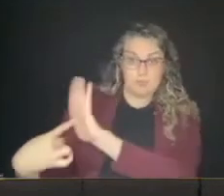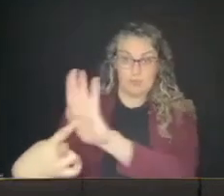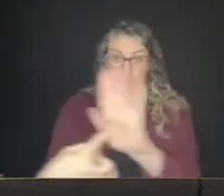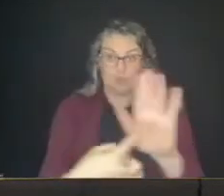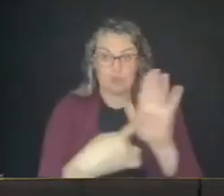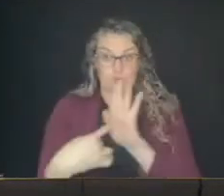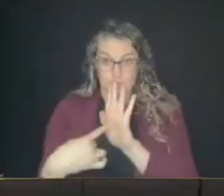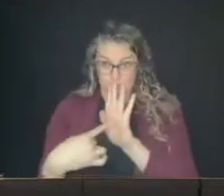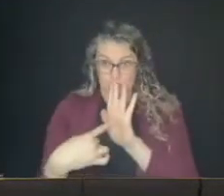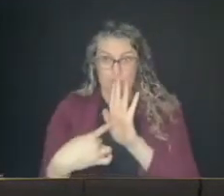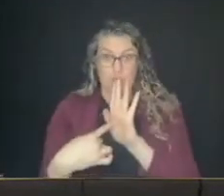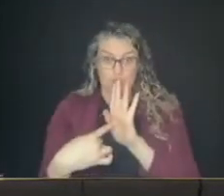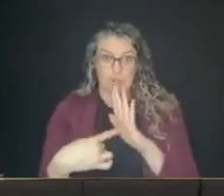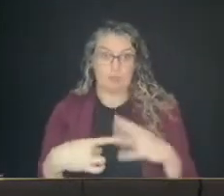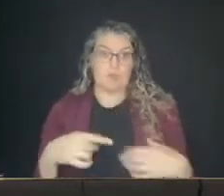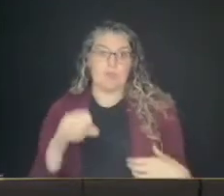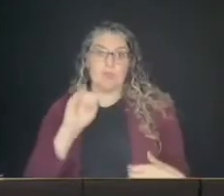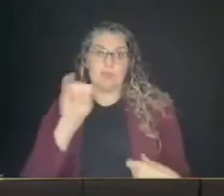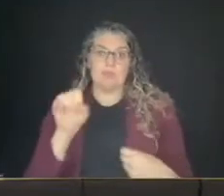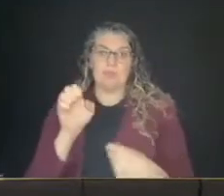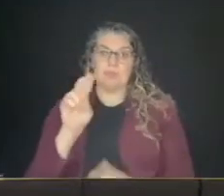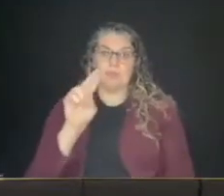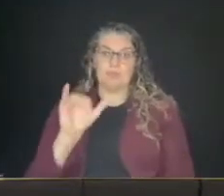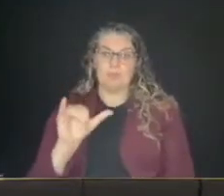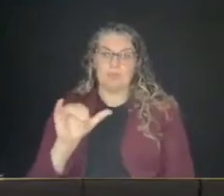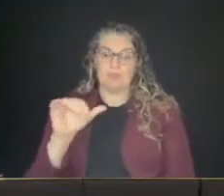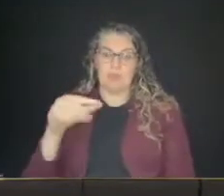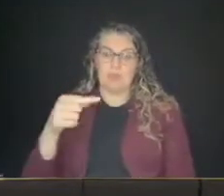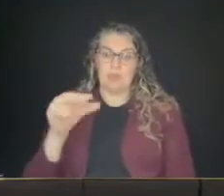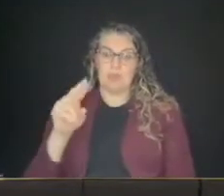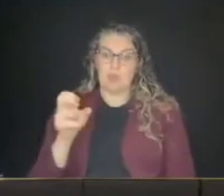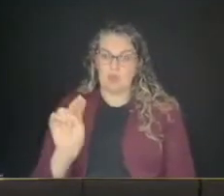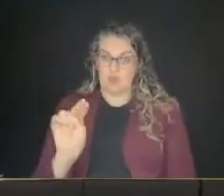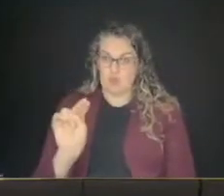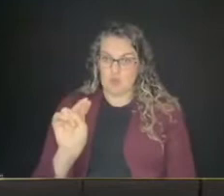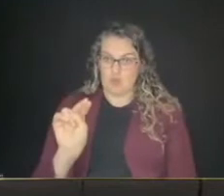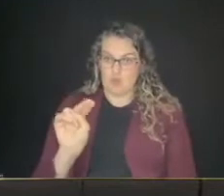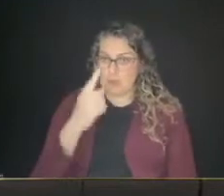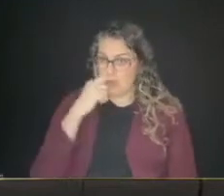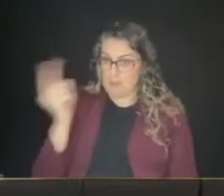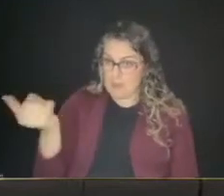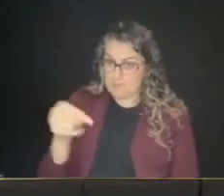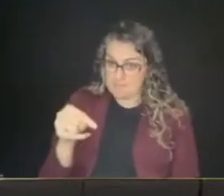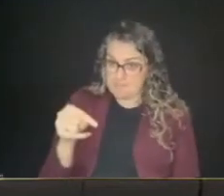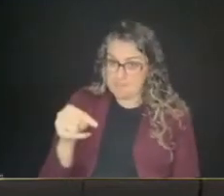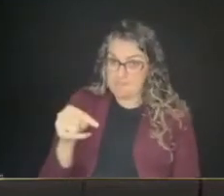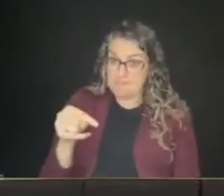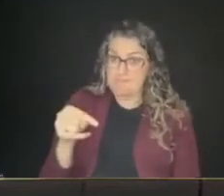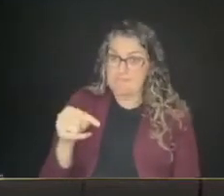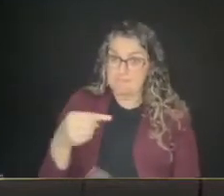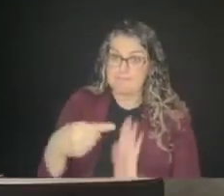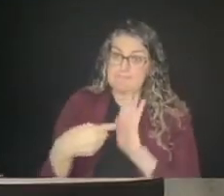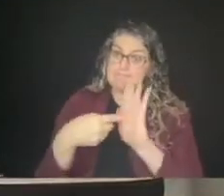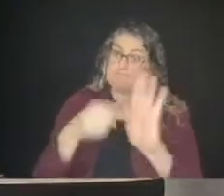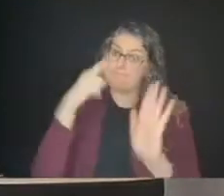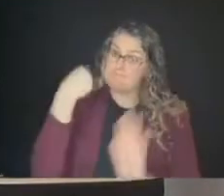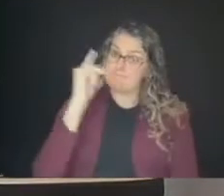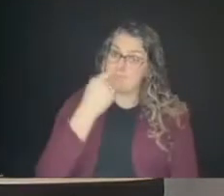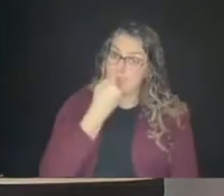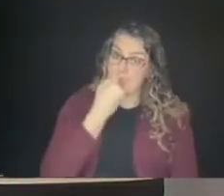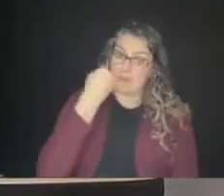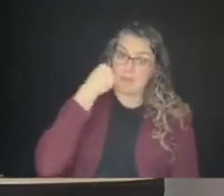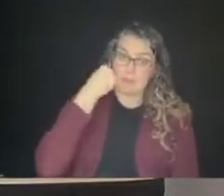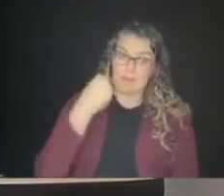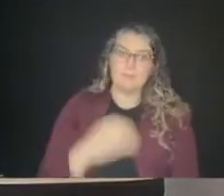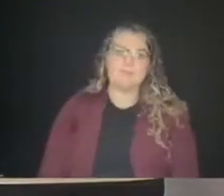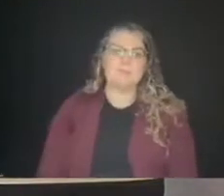and so I'm inviting Jenny Green to come in and do the swab. We've had people